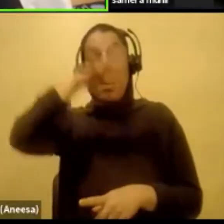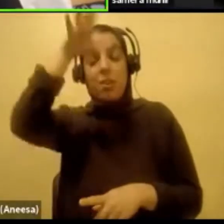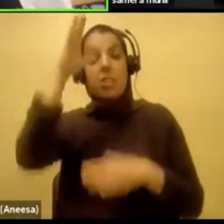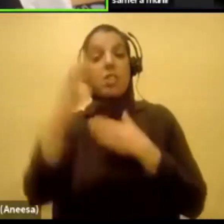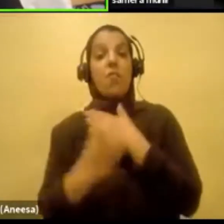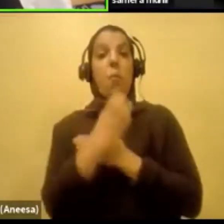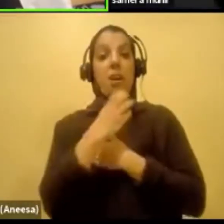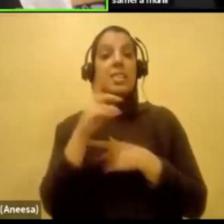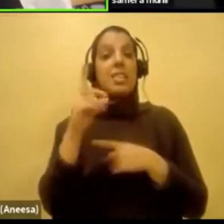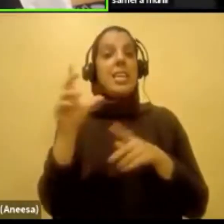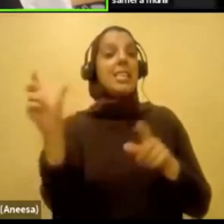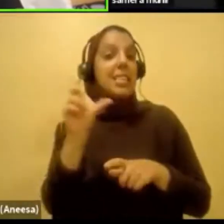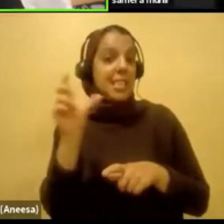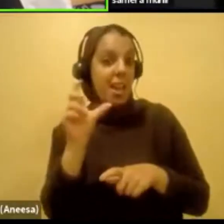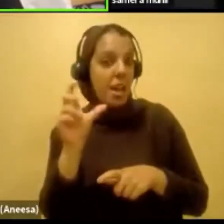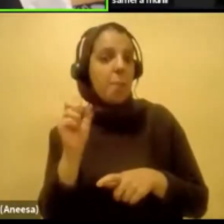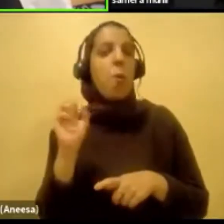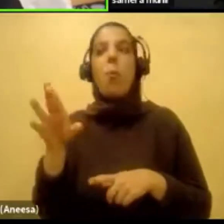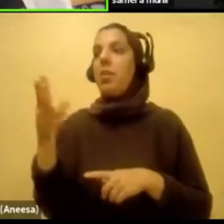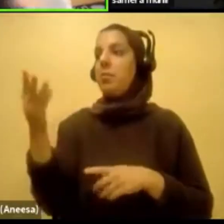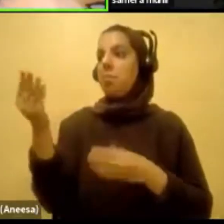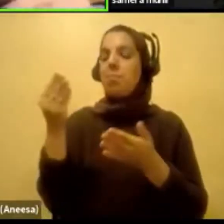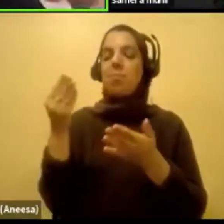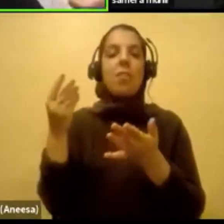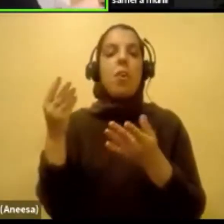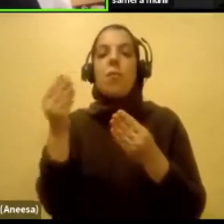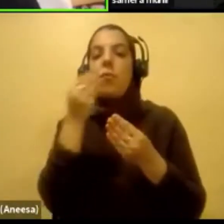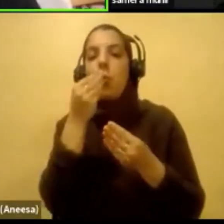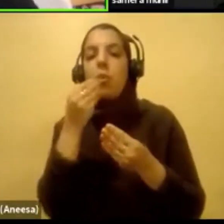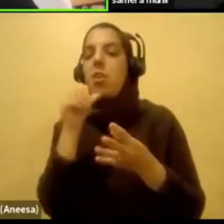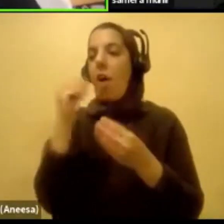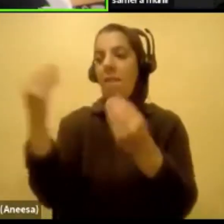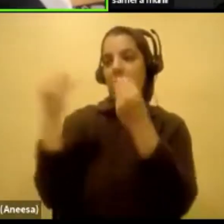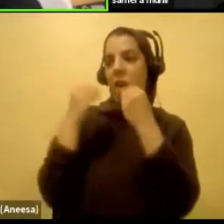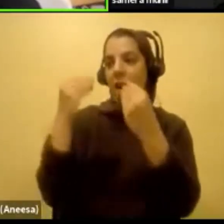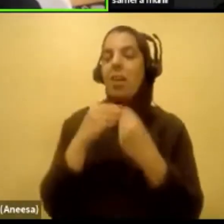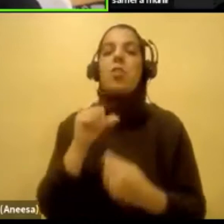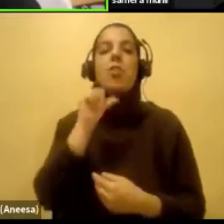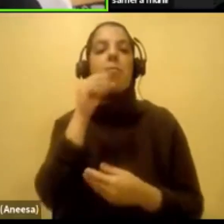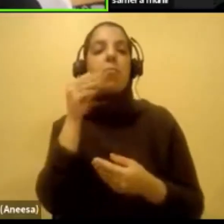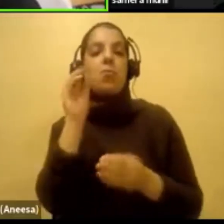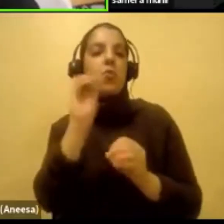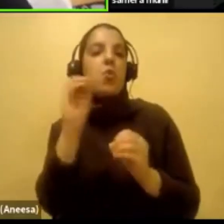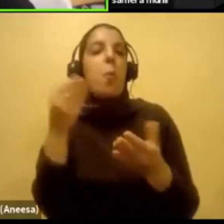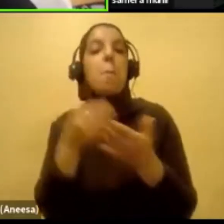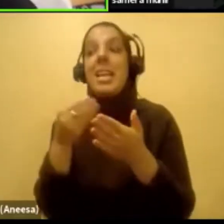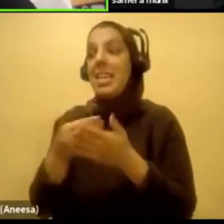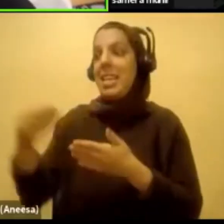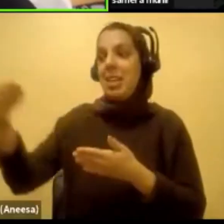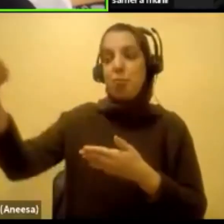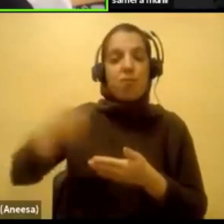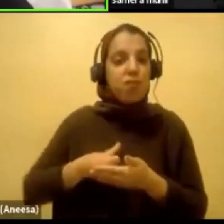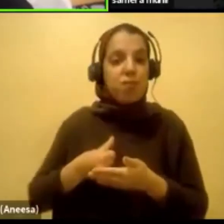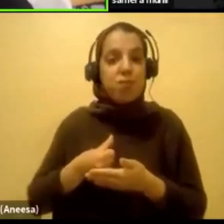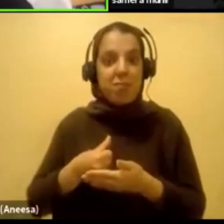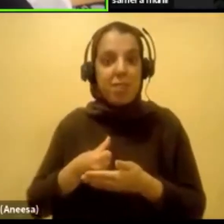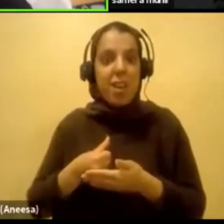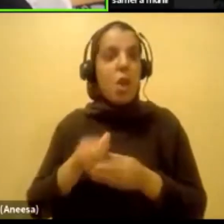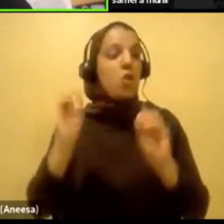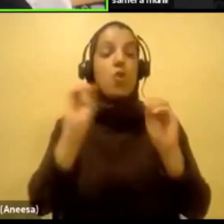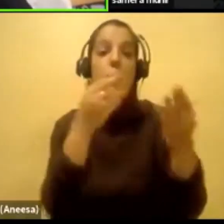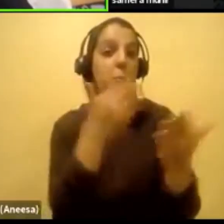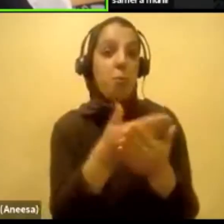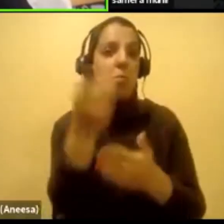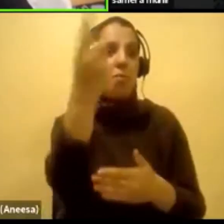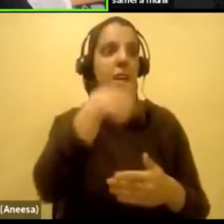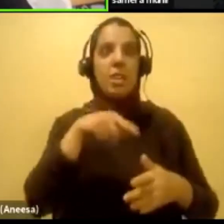fed. And that they weren't giving me pocket money. All of these false accusations with no solid proof. And that scared me to death.